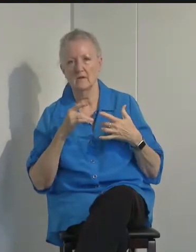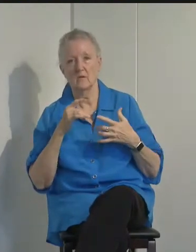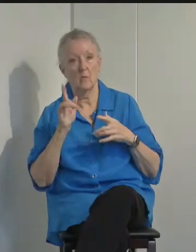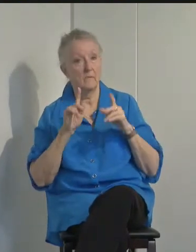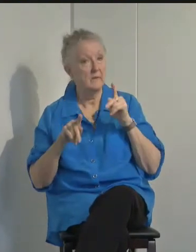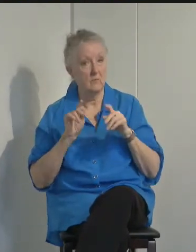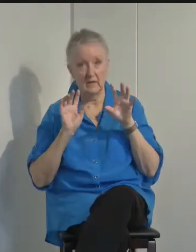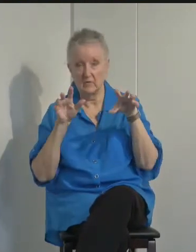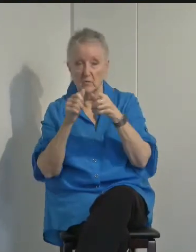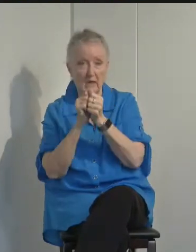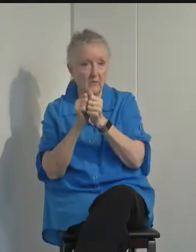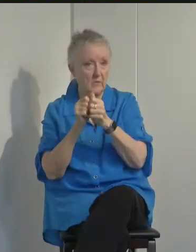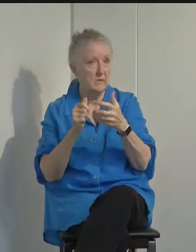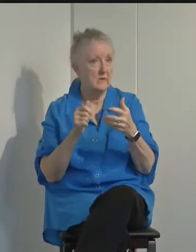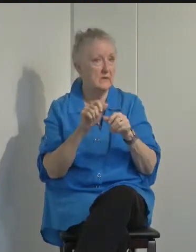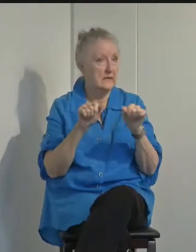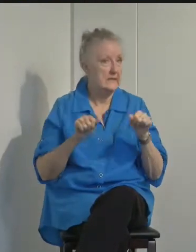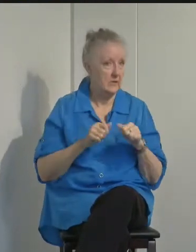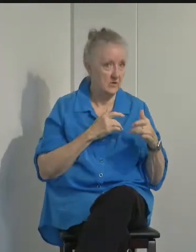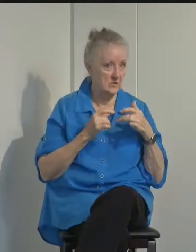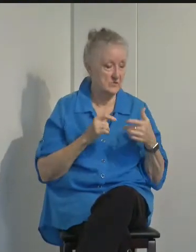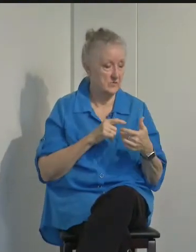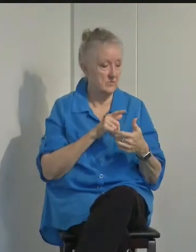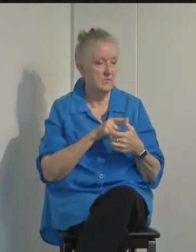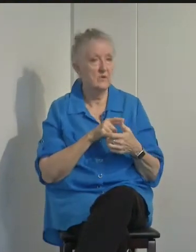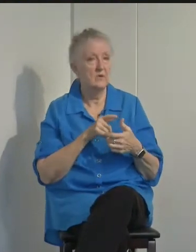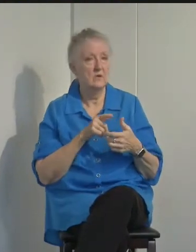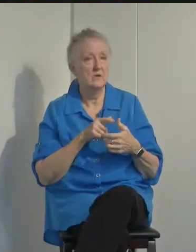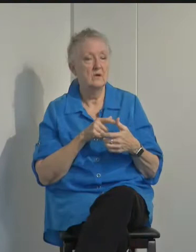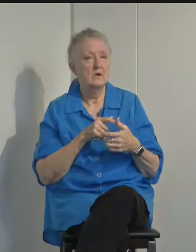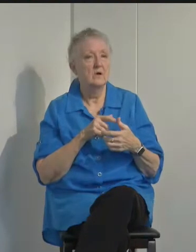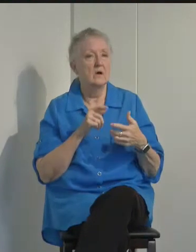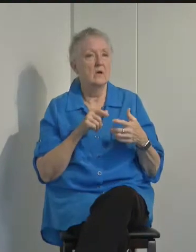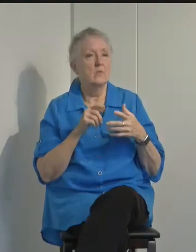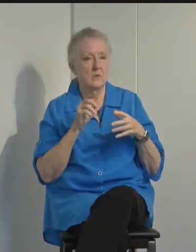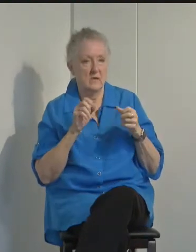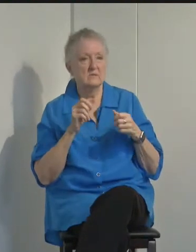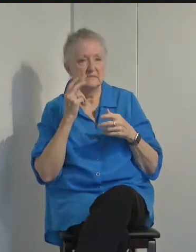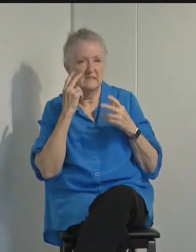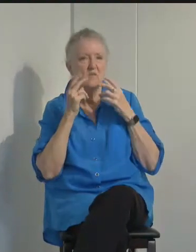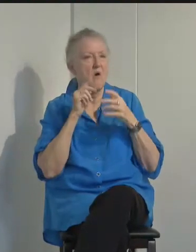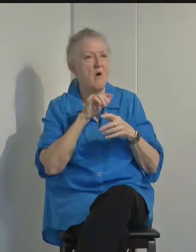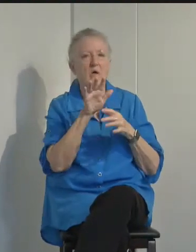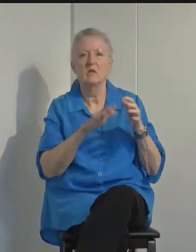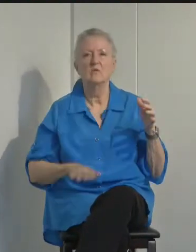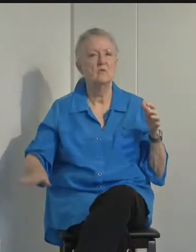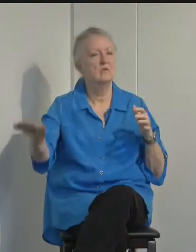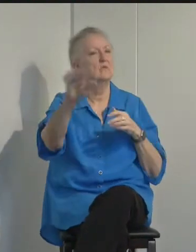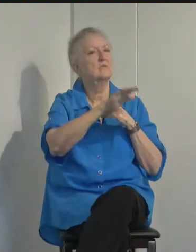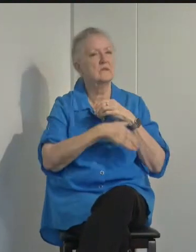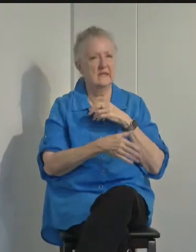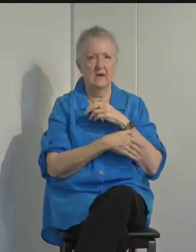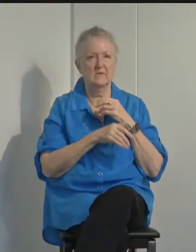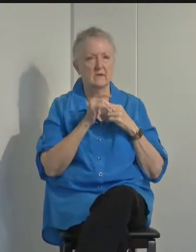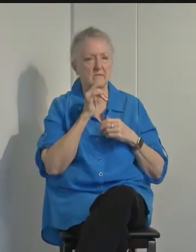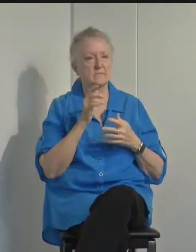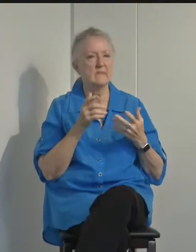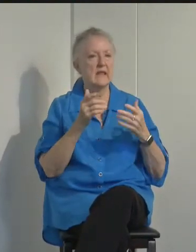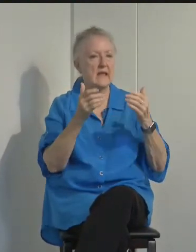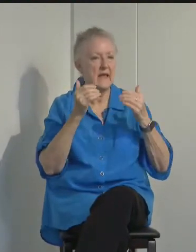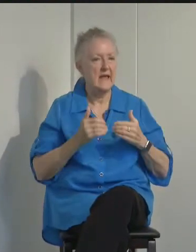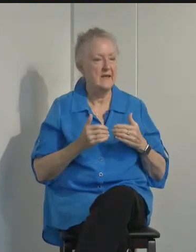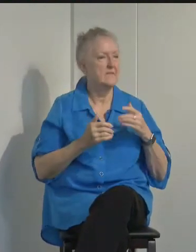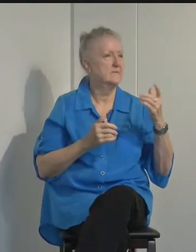gather is an area of concern, and that, we anticipate, will be all over our county. Okay. And then today and